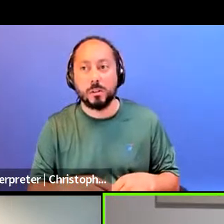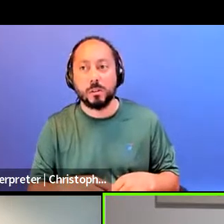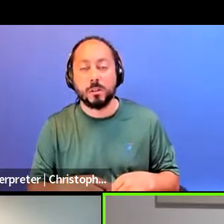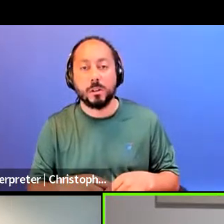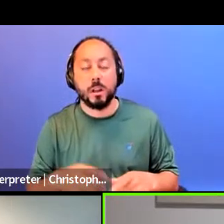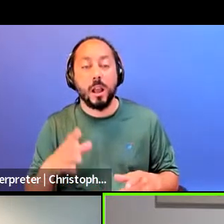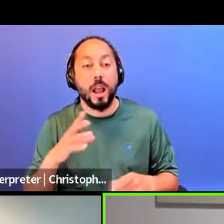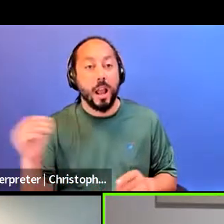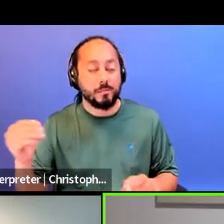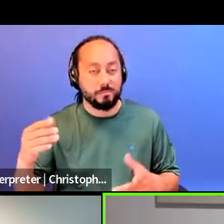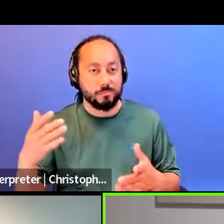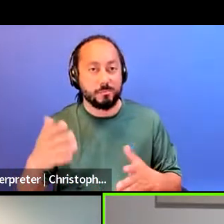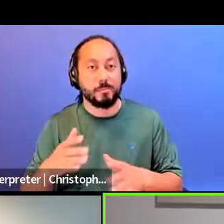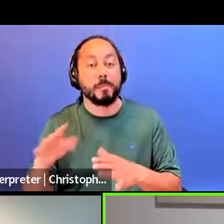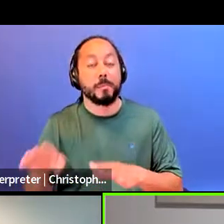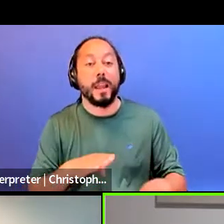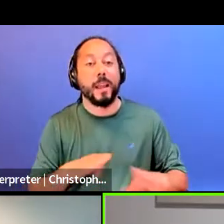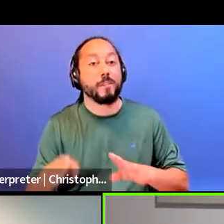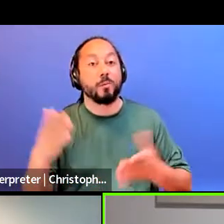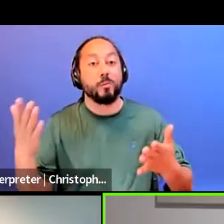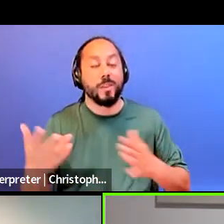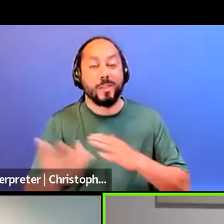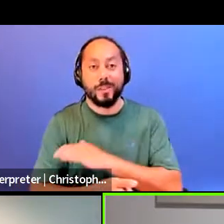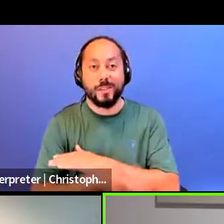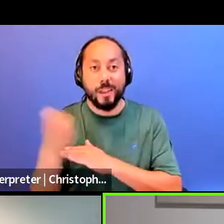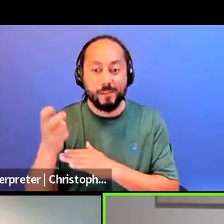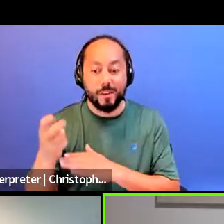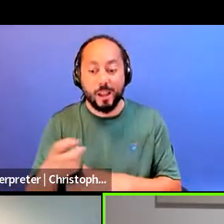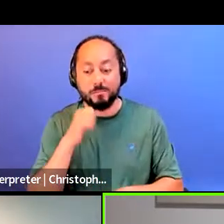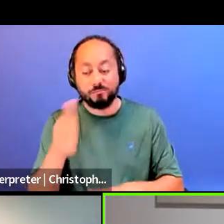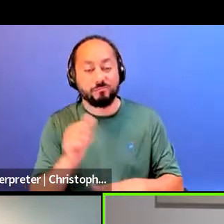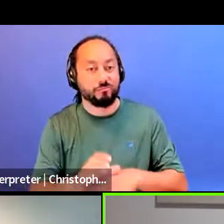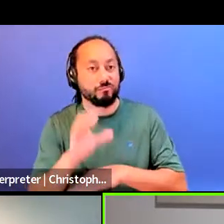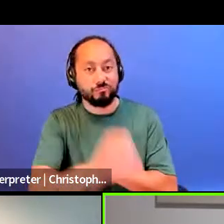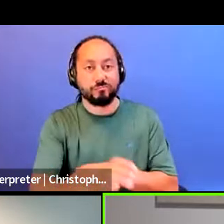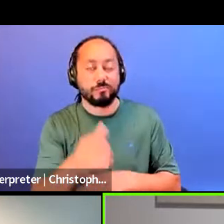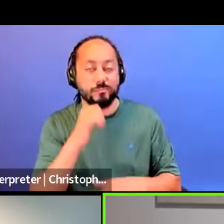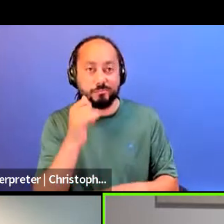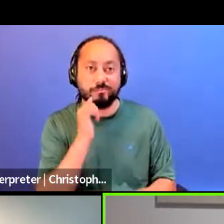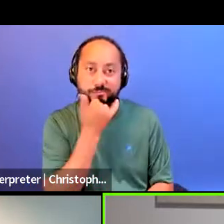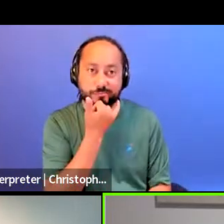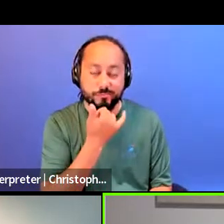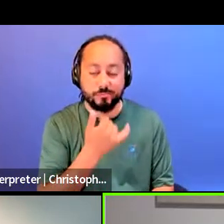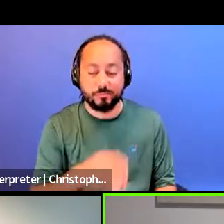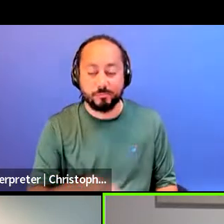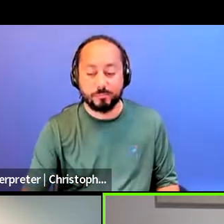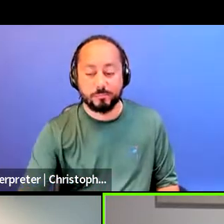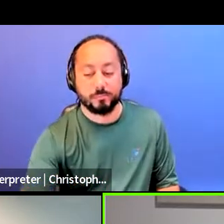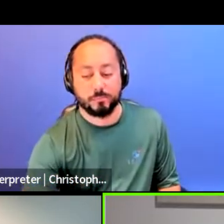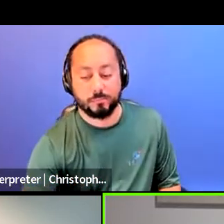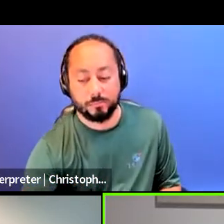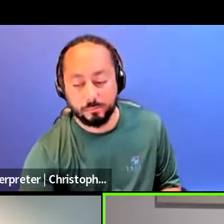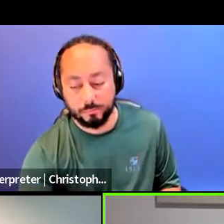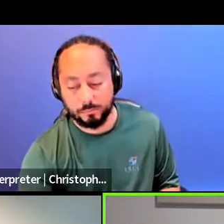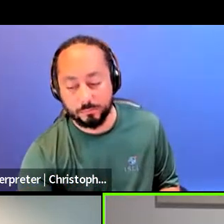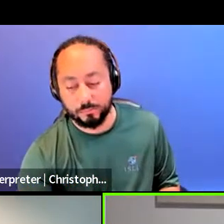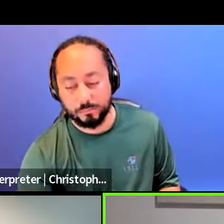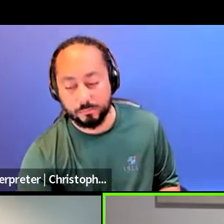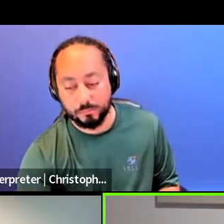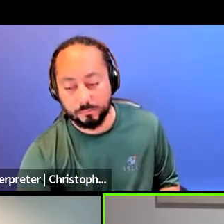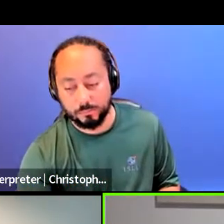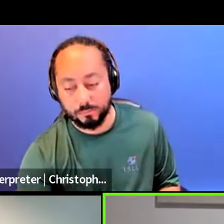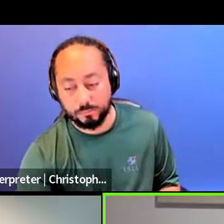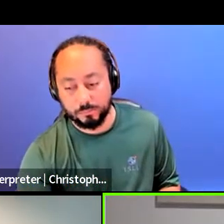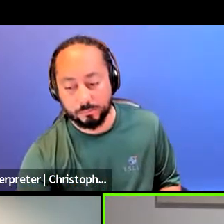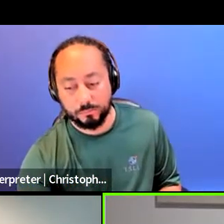of behavior of theft and misappropriation. And, you know, it feels like the very, like